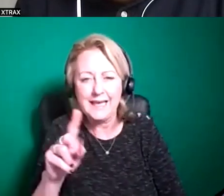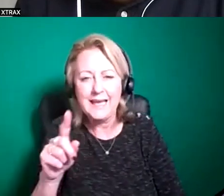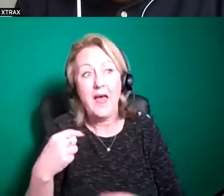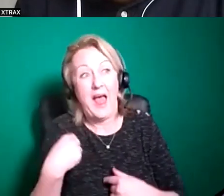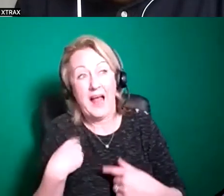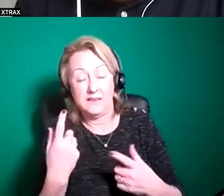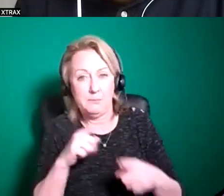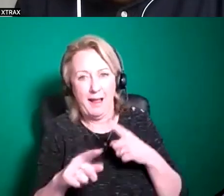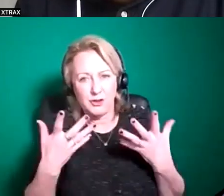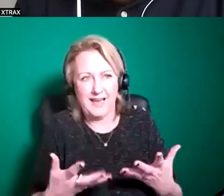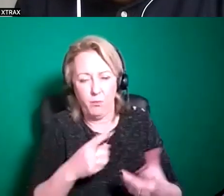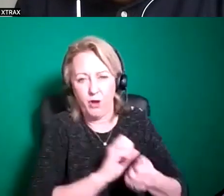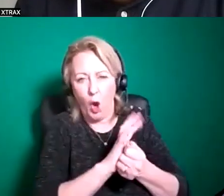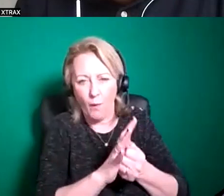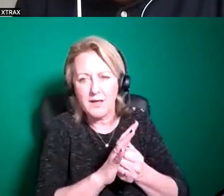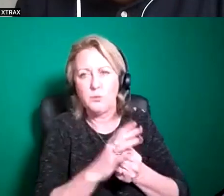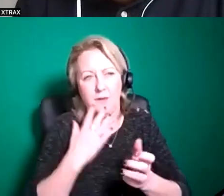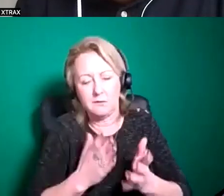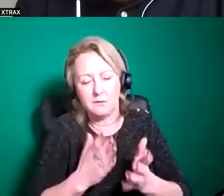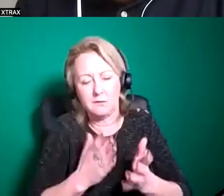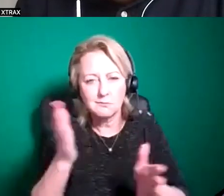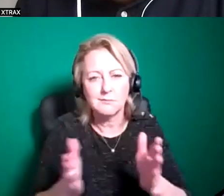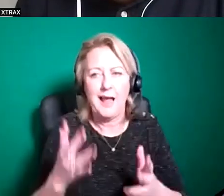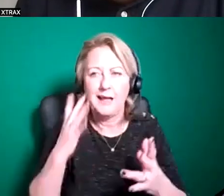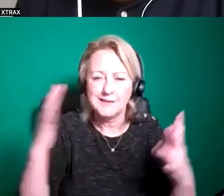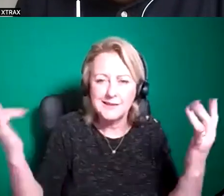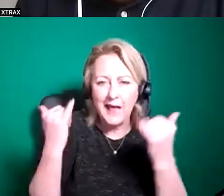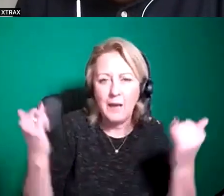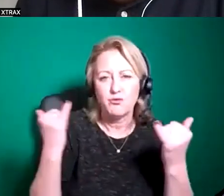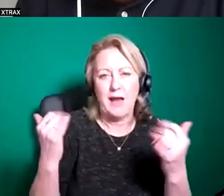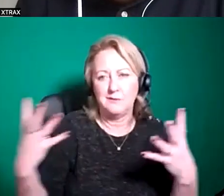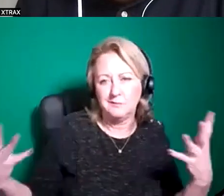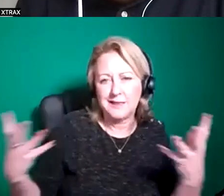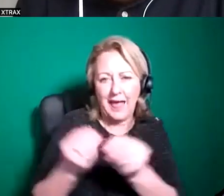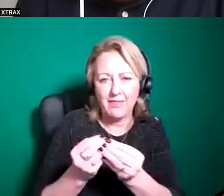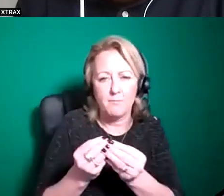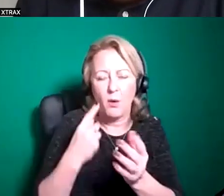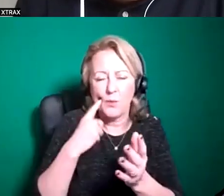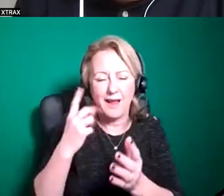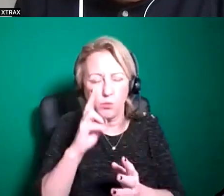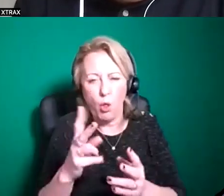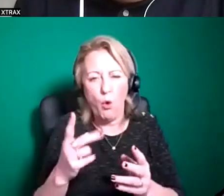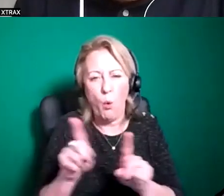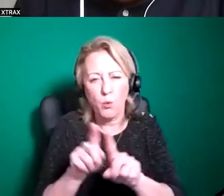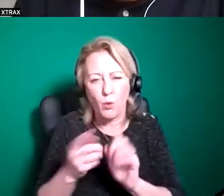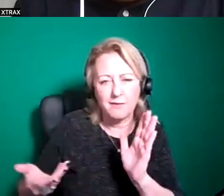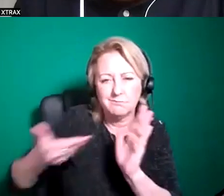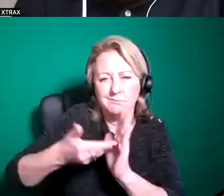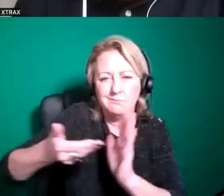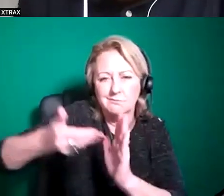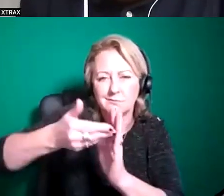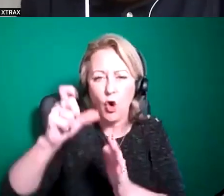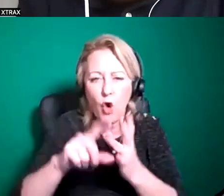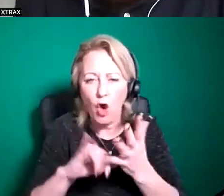can now come and celebrate it'd be really good but it is we do look at the on costs and stuff yeah